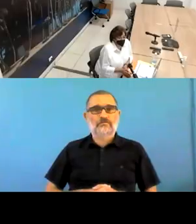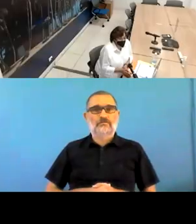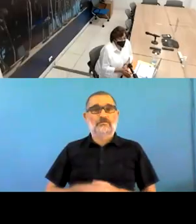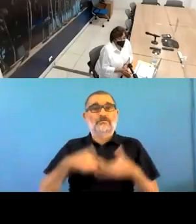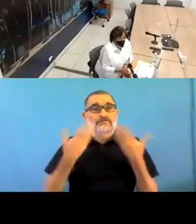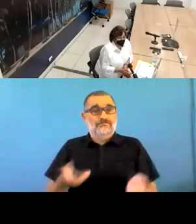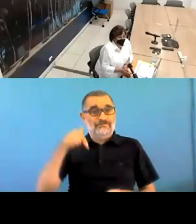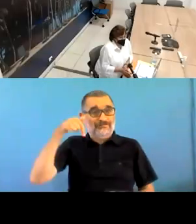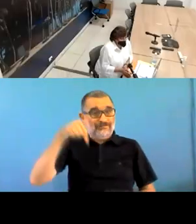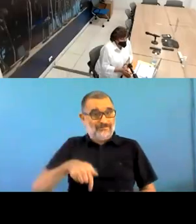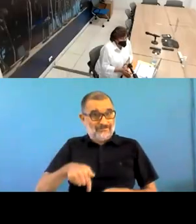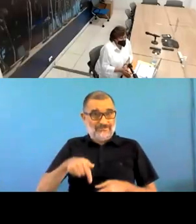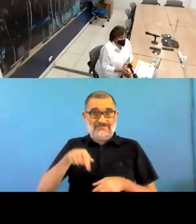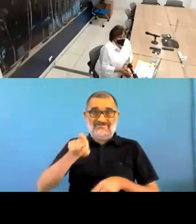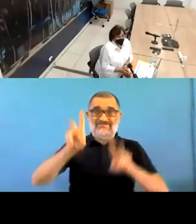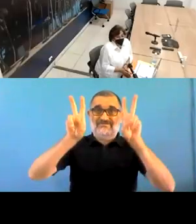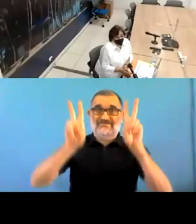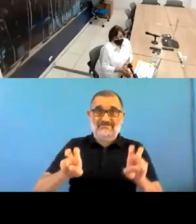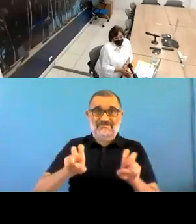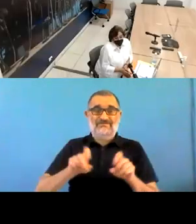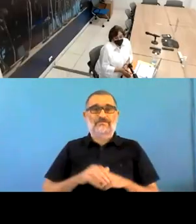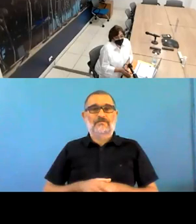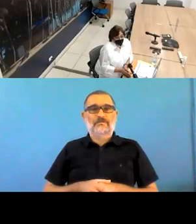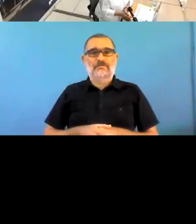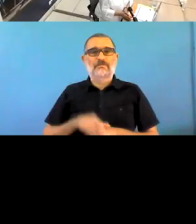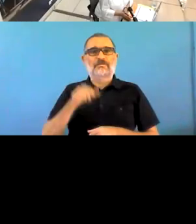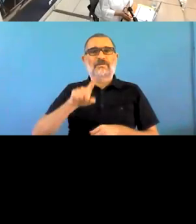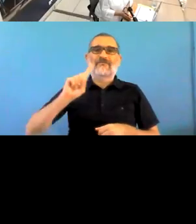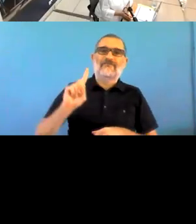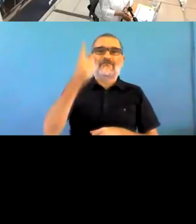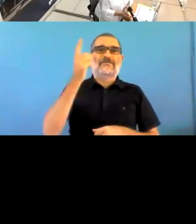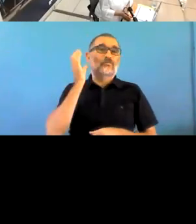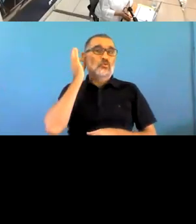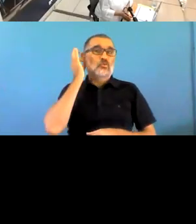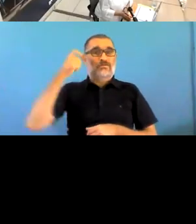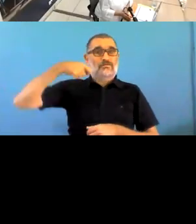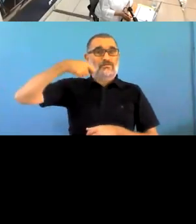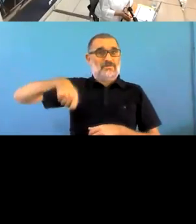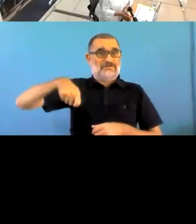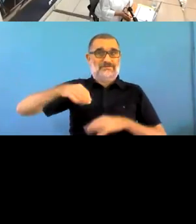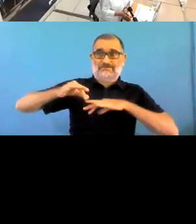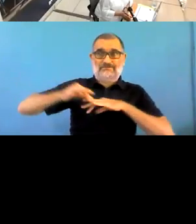different uh fora were convened to address suicide prevention